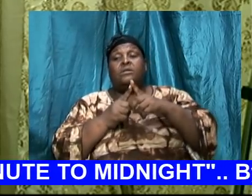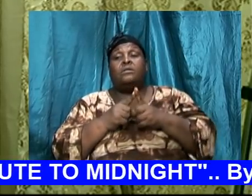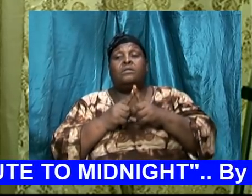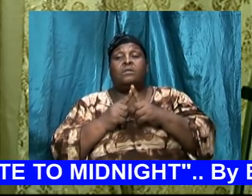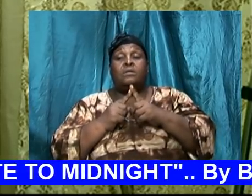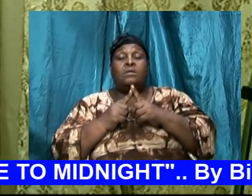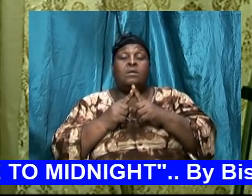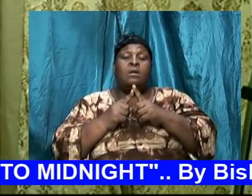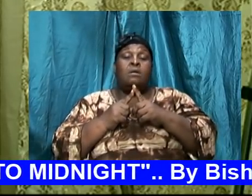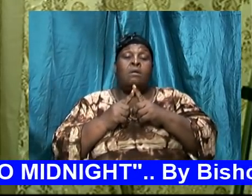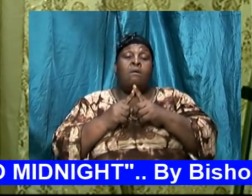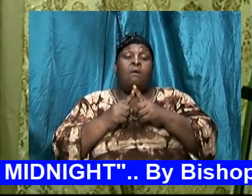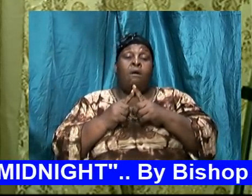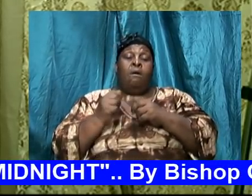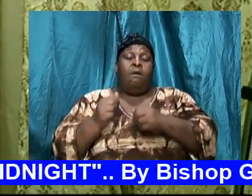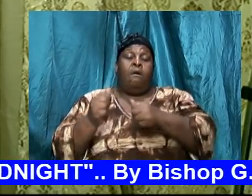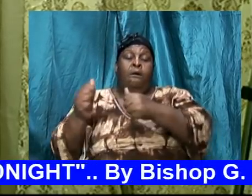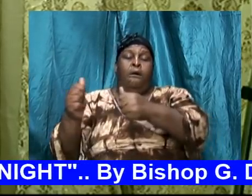the apostle